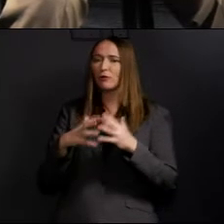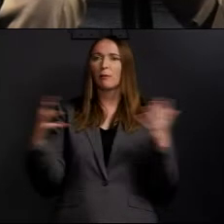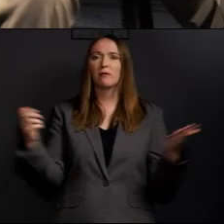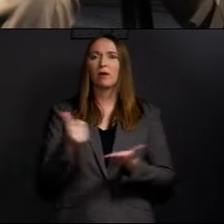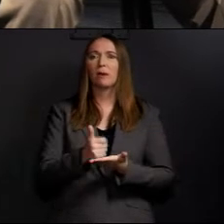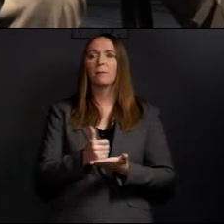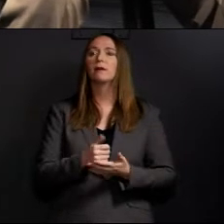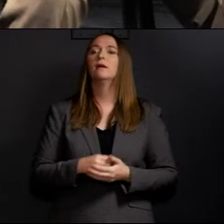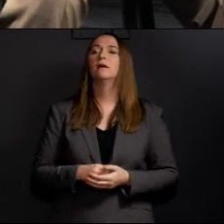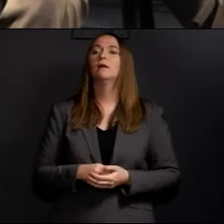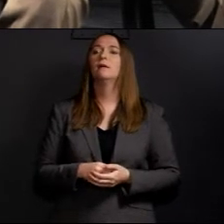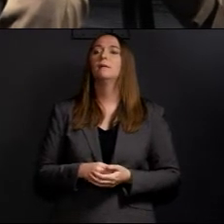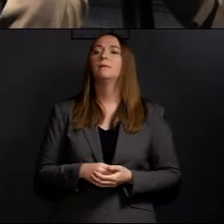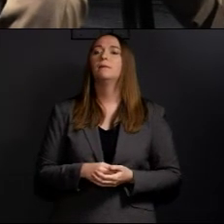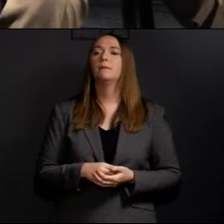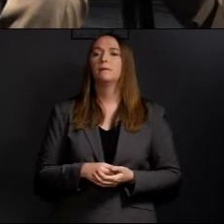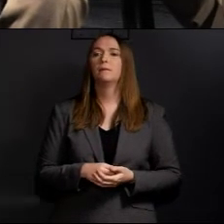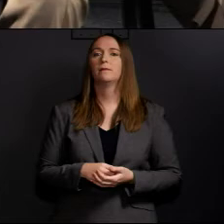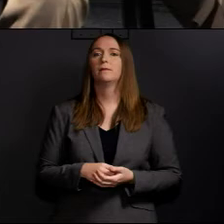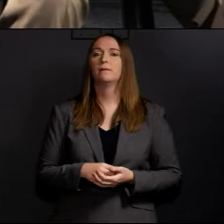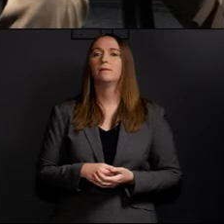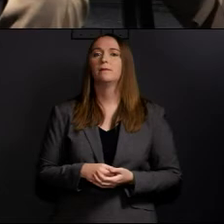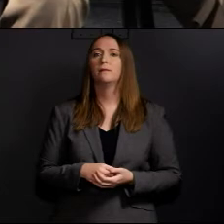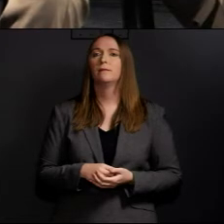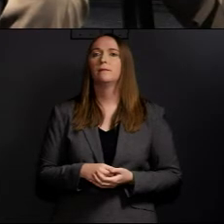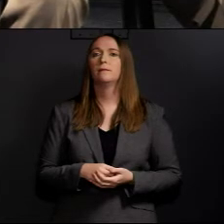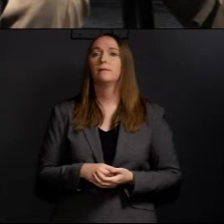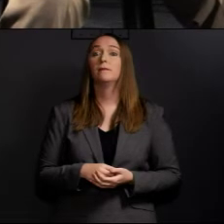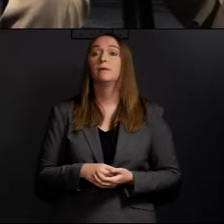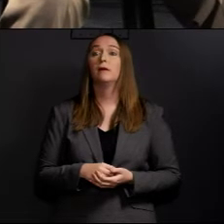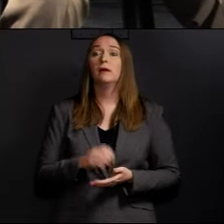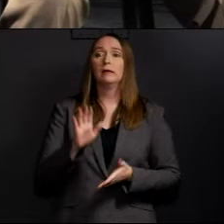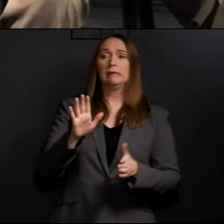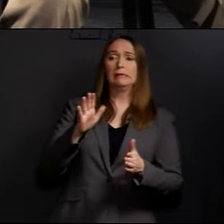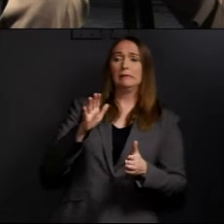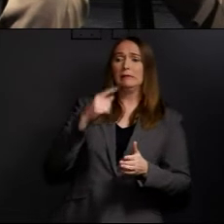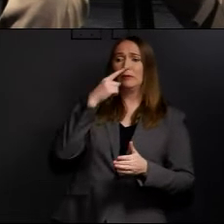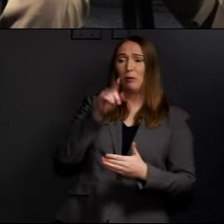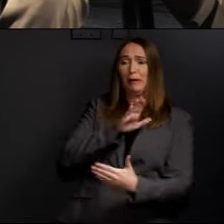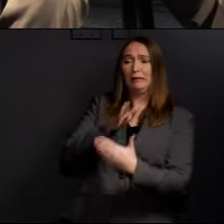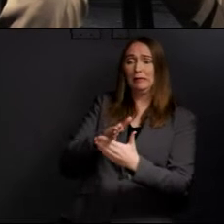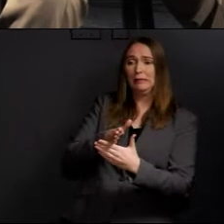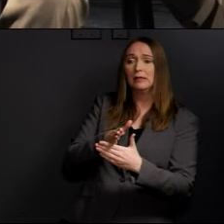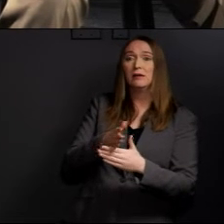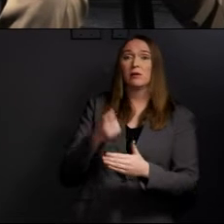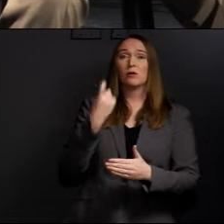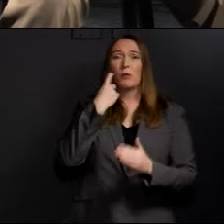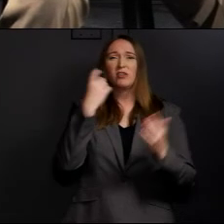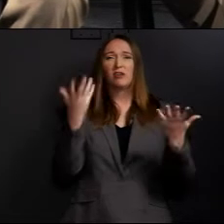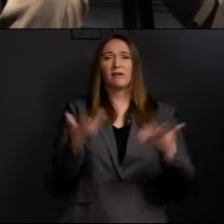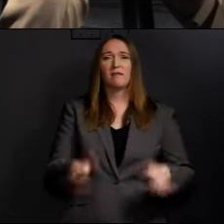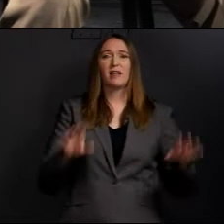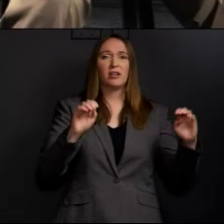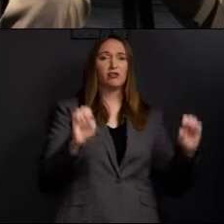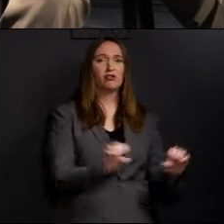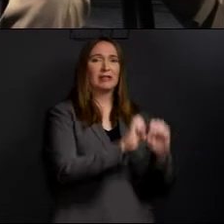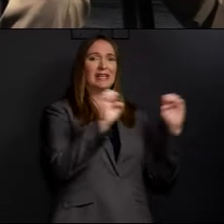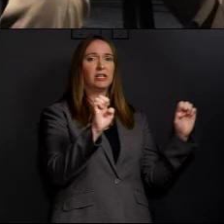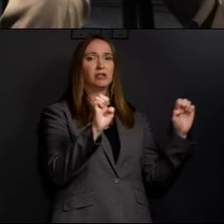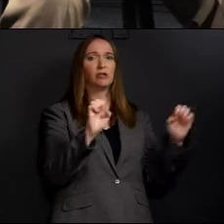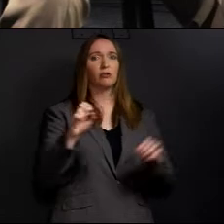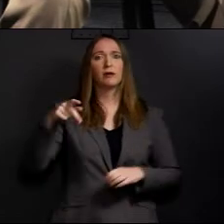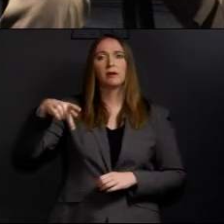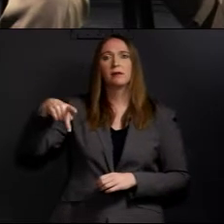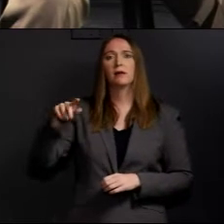Mary, if I may, just a very quick story. We just went through Easter and Passover. And if those